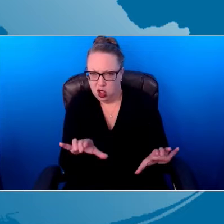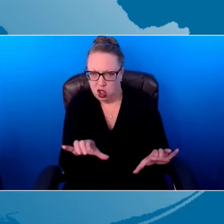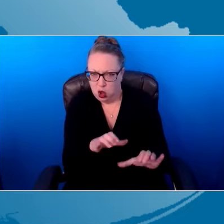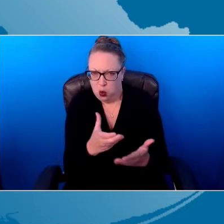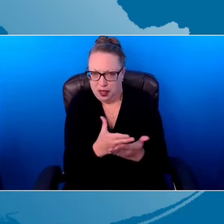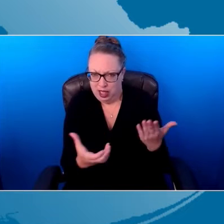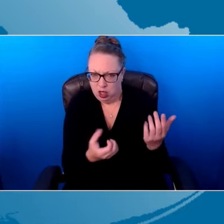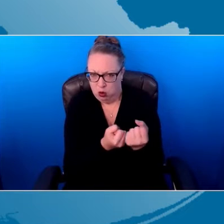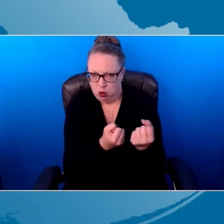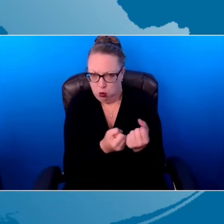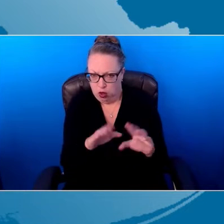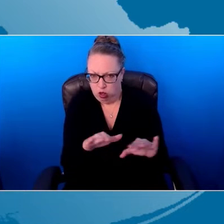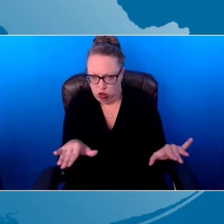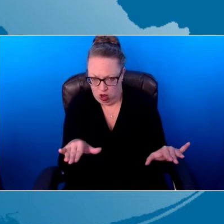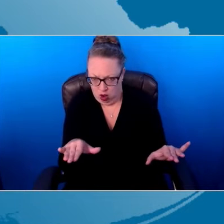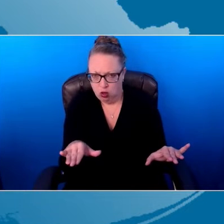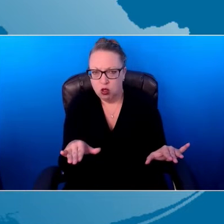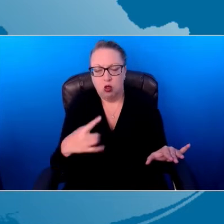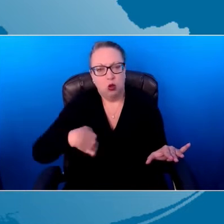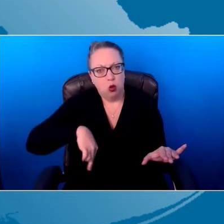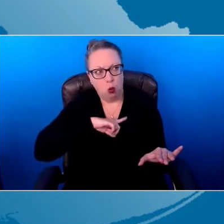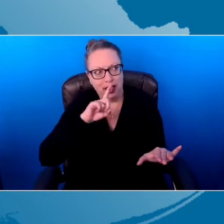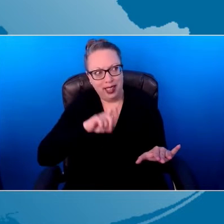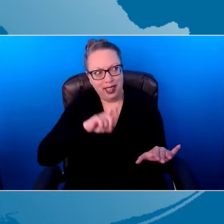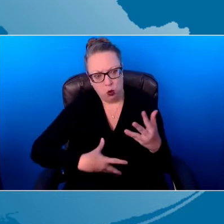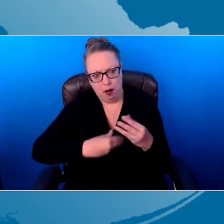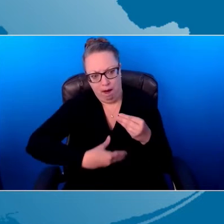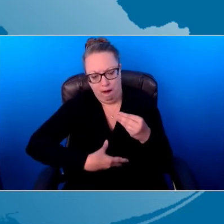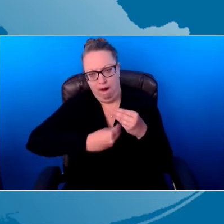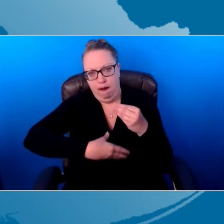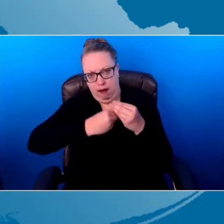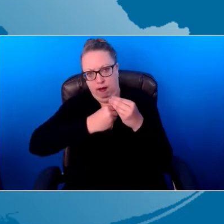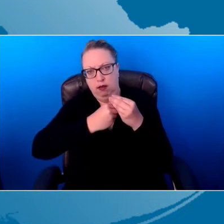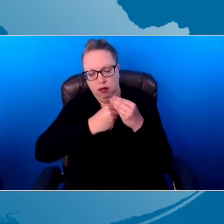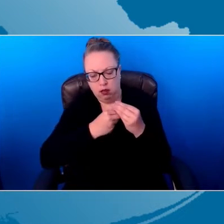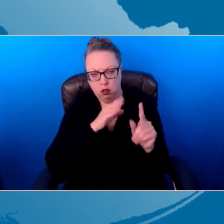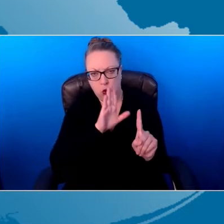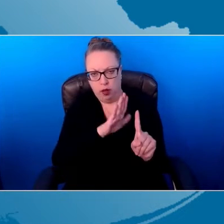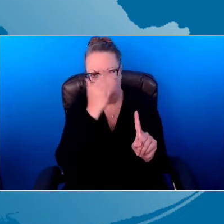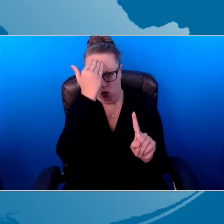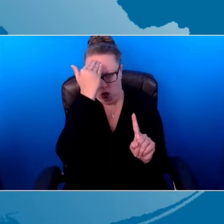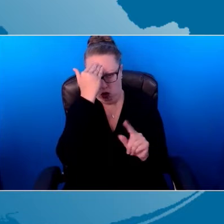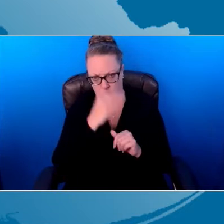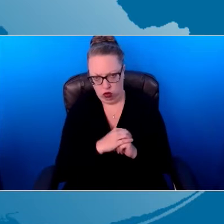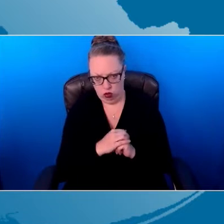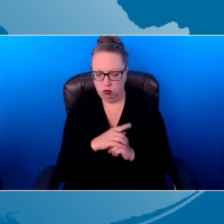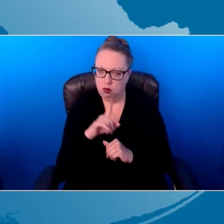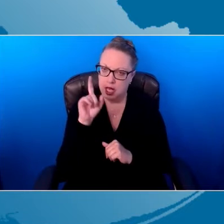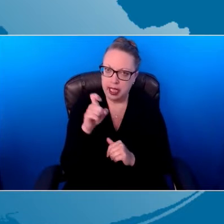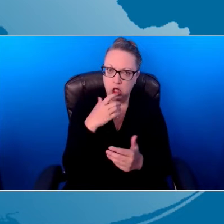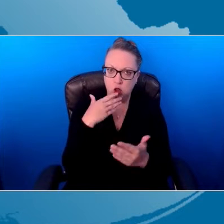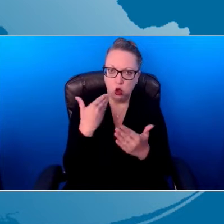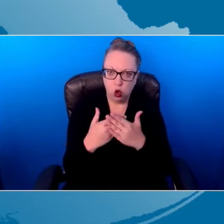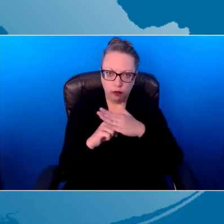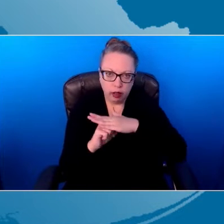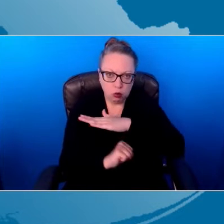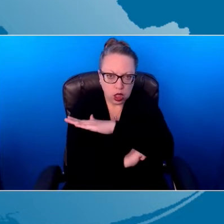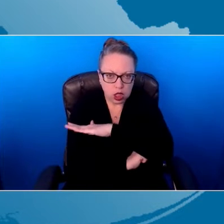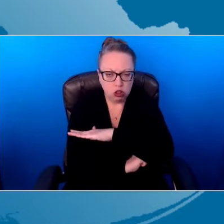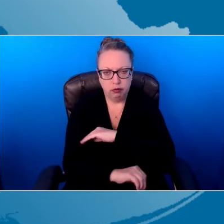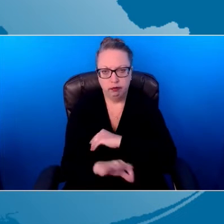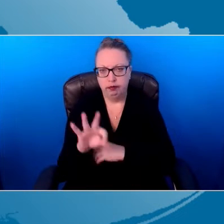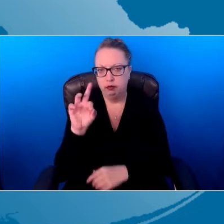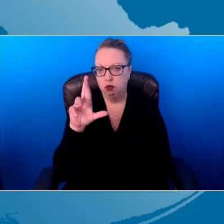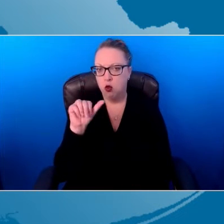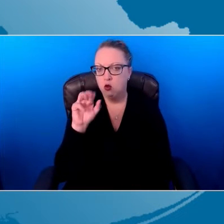They need a strong foundation and a conceptual framework. So we provide multiple in-depth